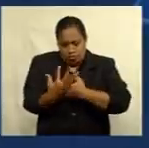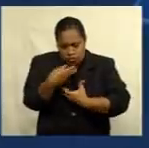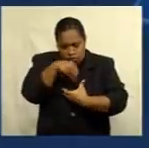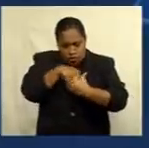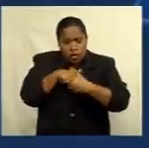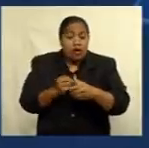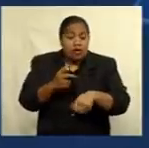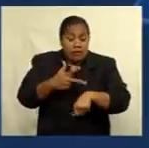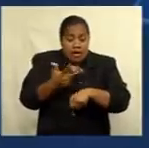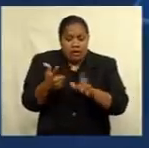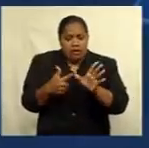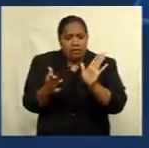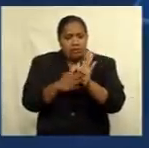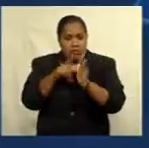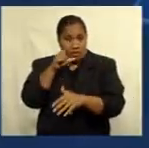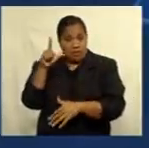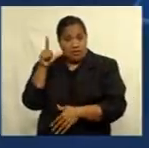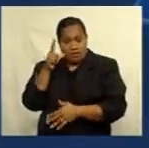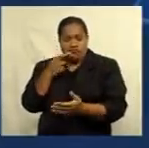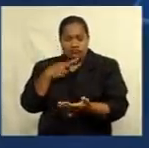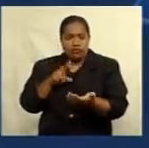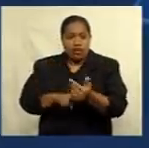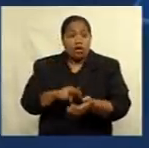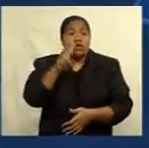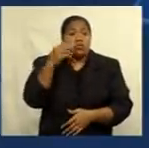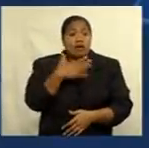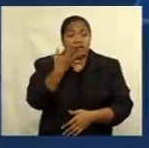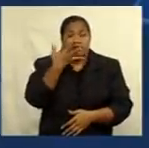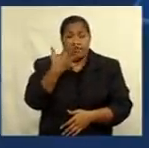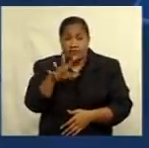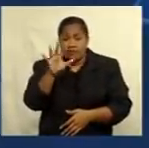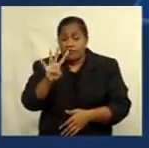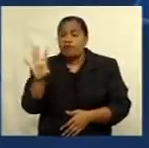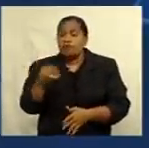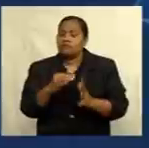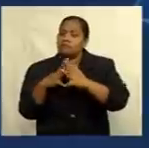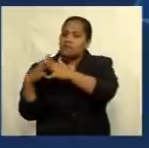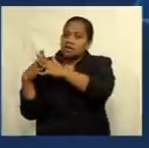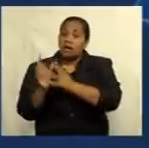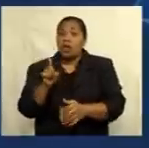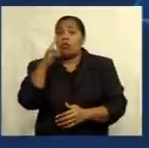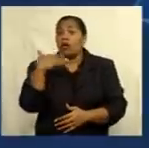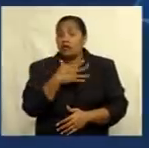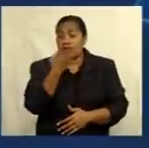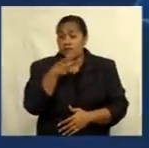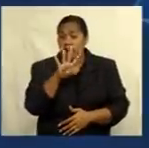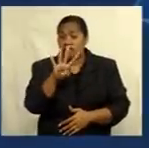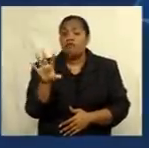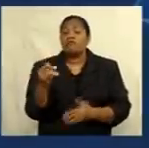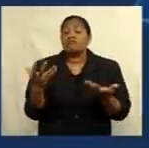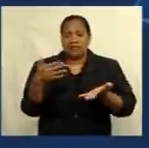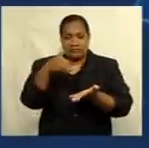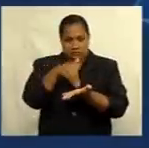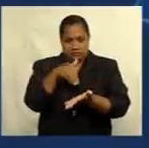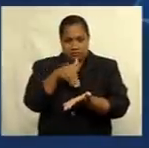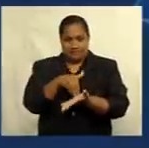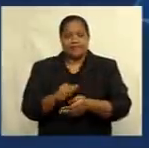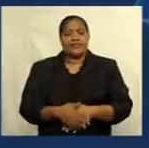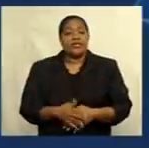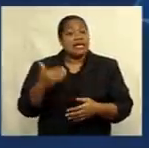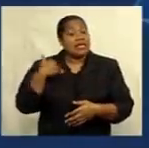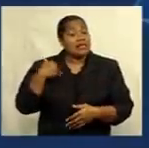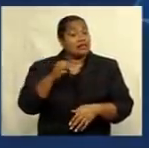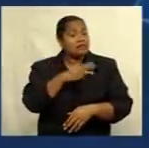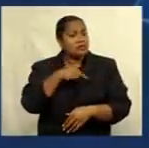.m. yesterday. 254 cases were from the Western Division and 144 from the Central. The Health Ministry